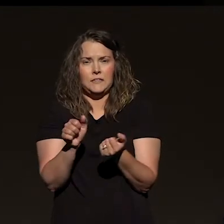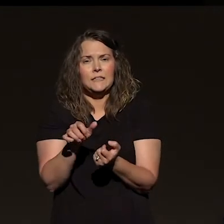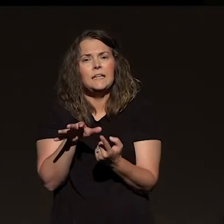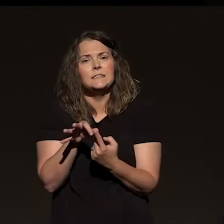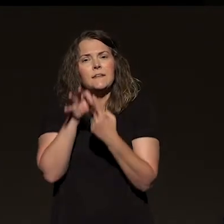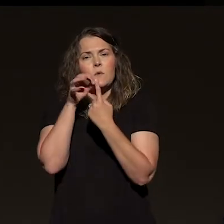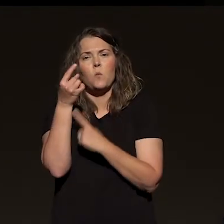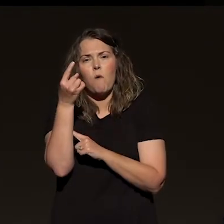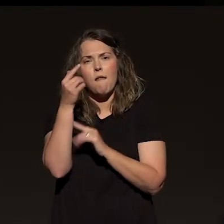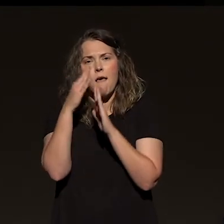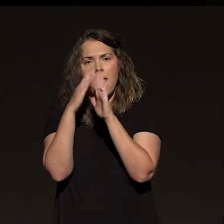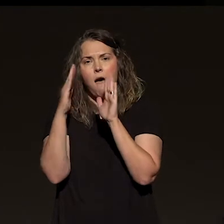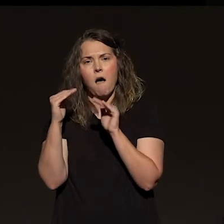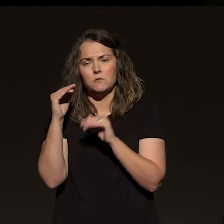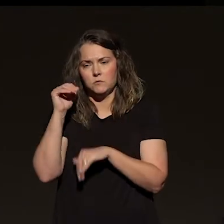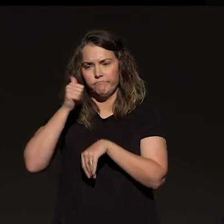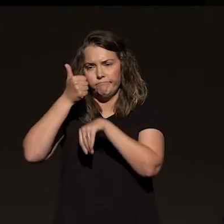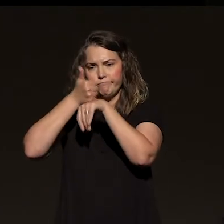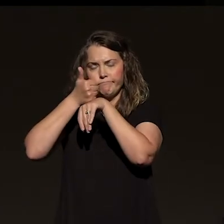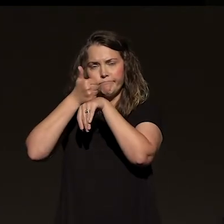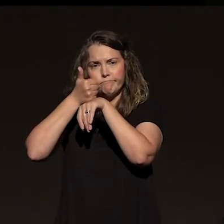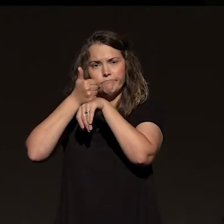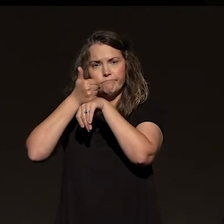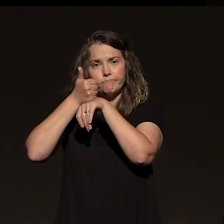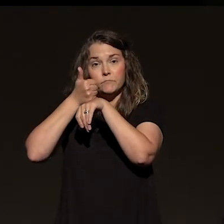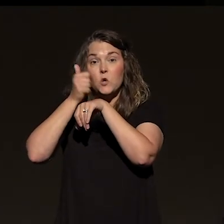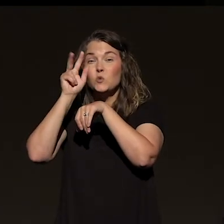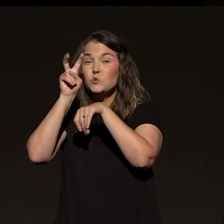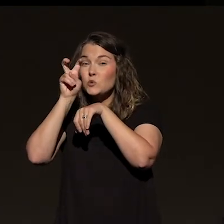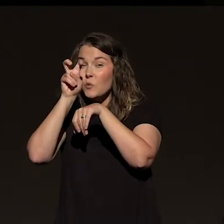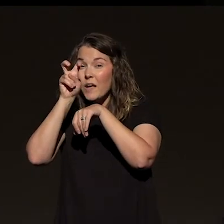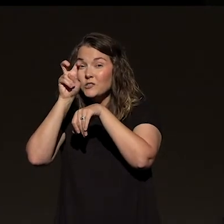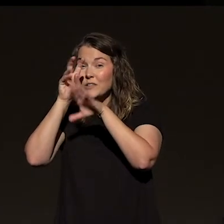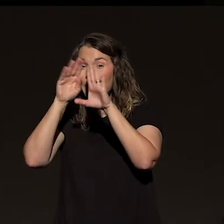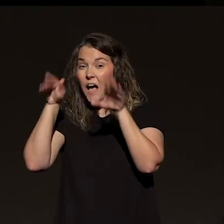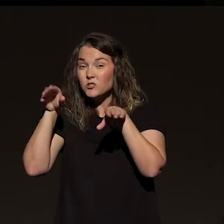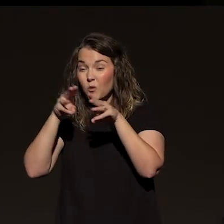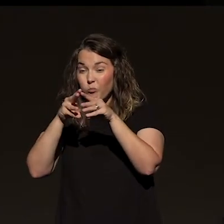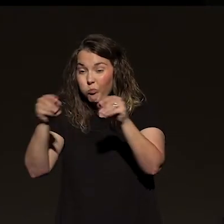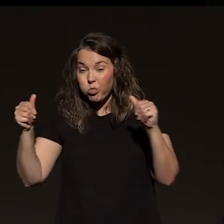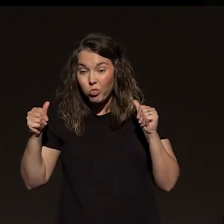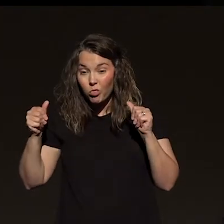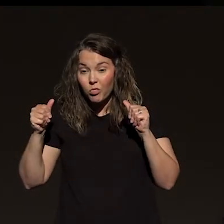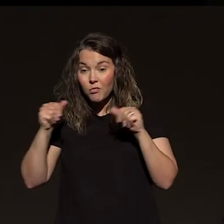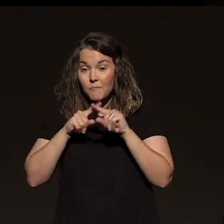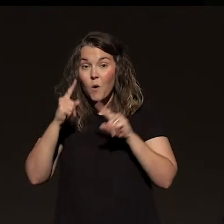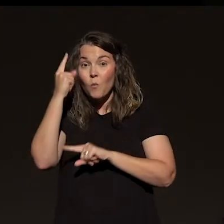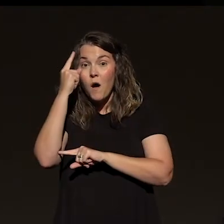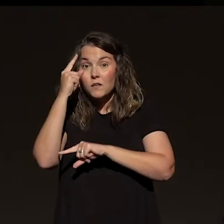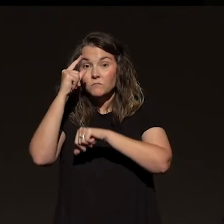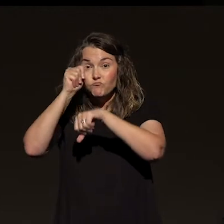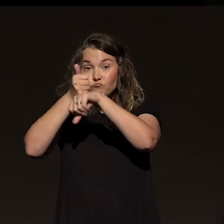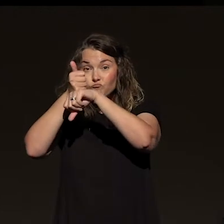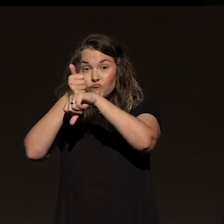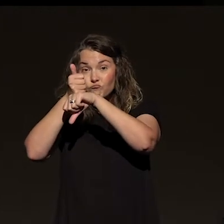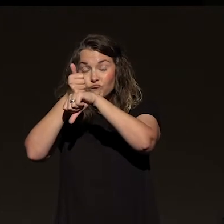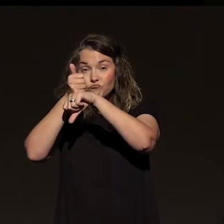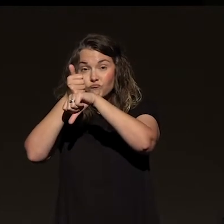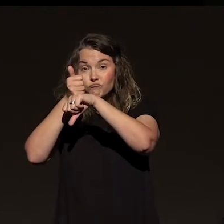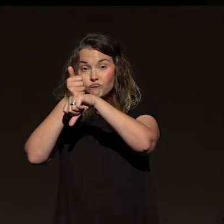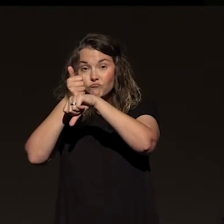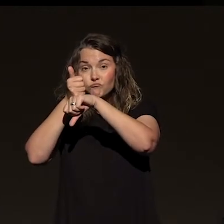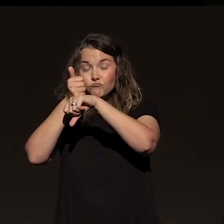that's sitting there standing. 200 houses blown away. But this house that belonged to Warren and Pam Adams, it's